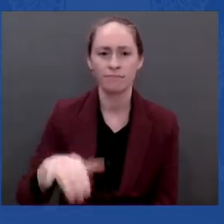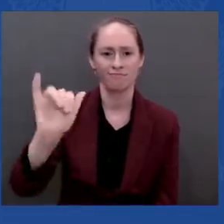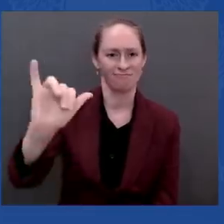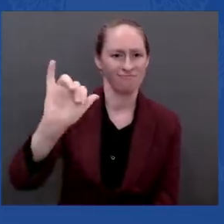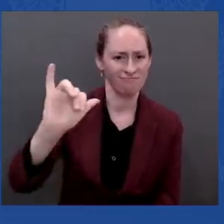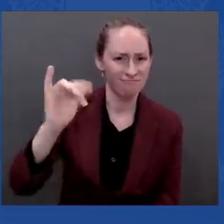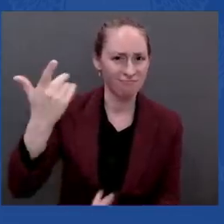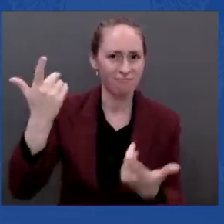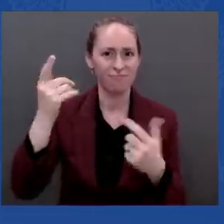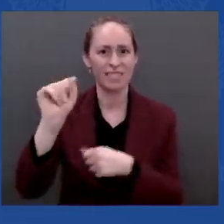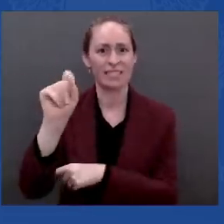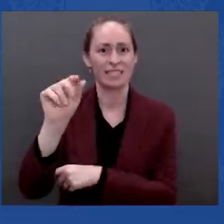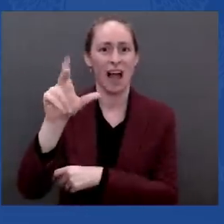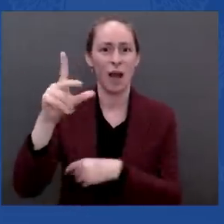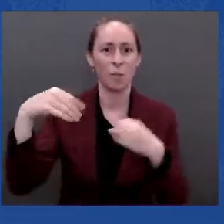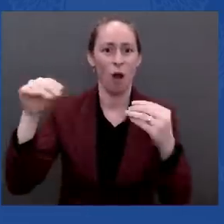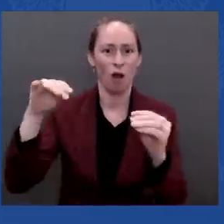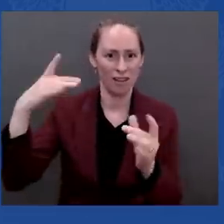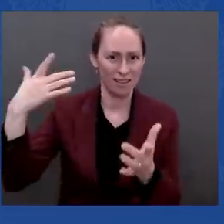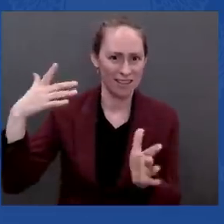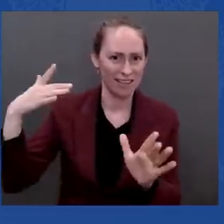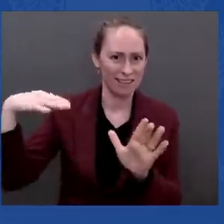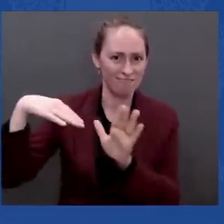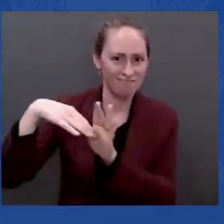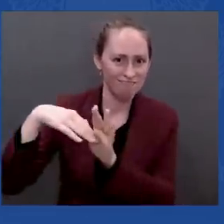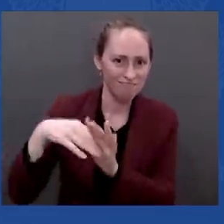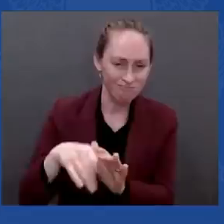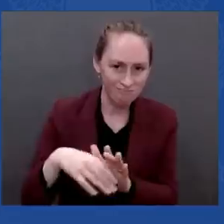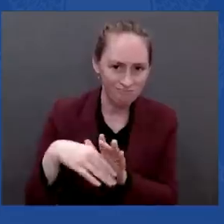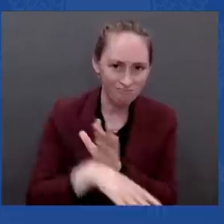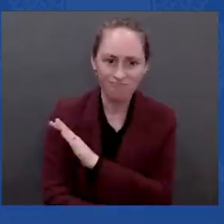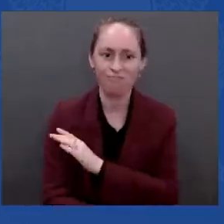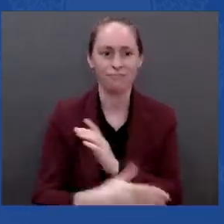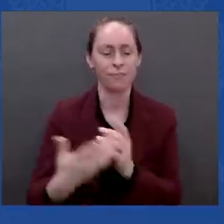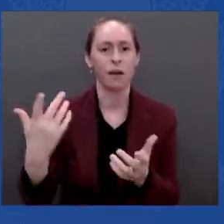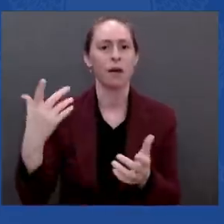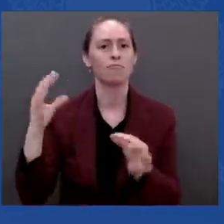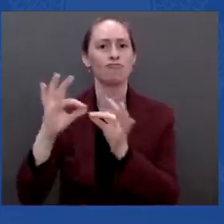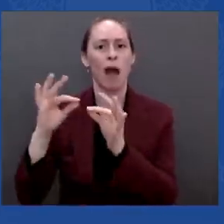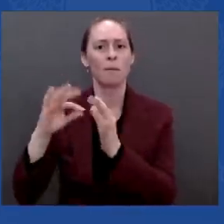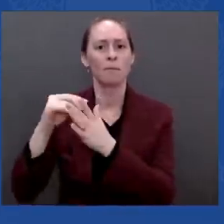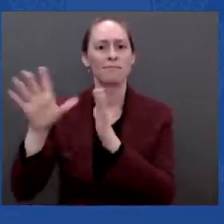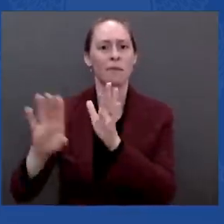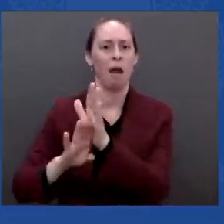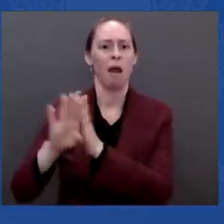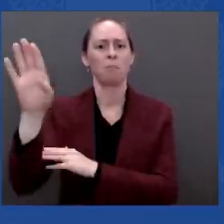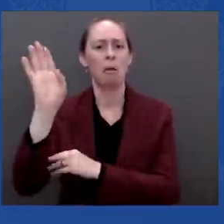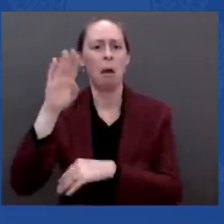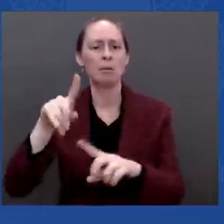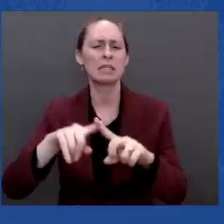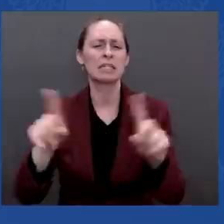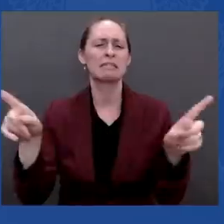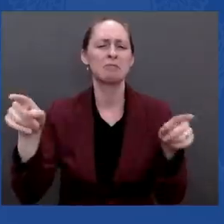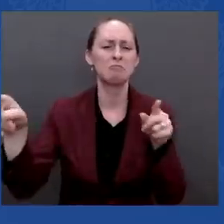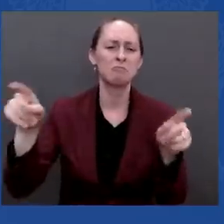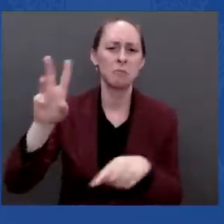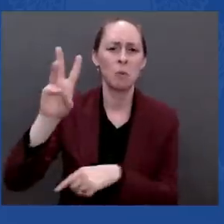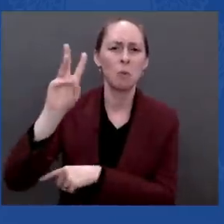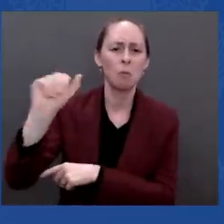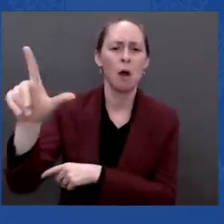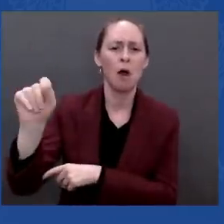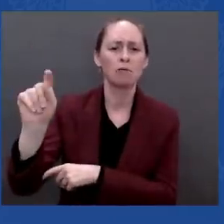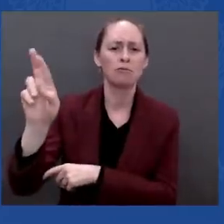Wall Street and Main Street, but everybody seems to be in for some economic pain. How